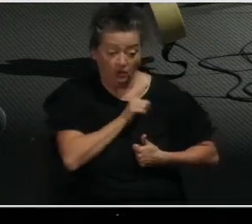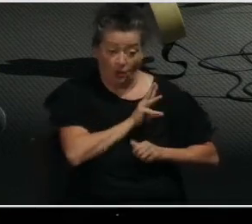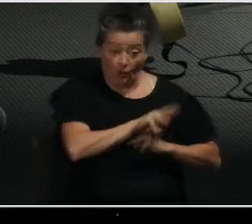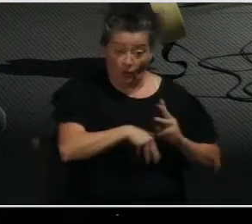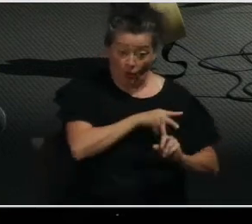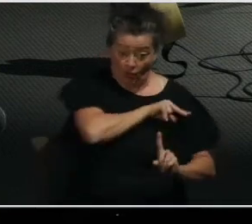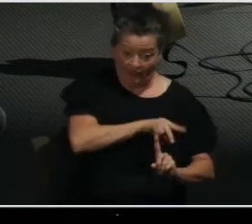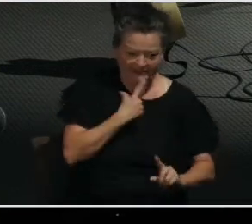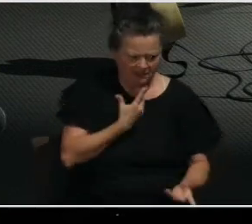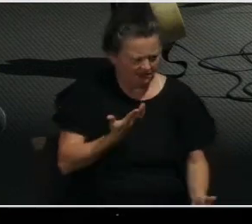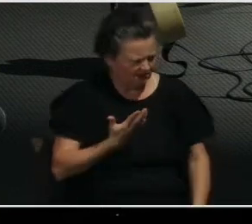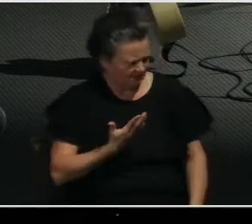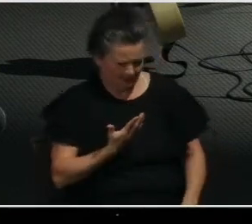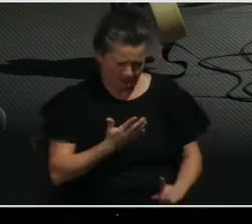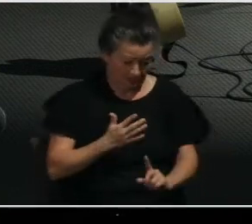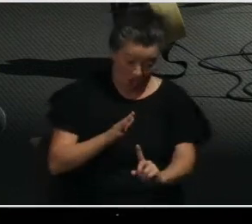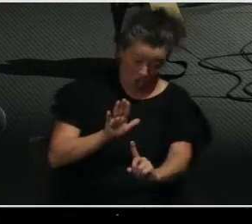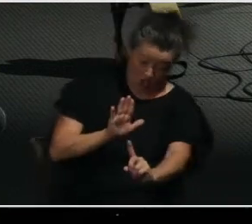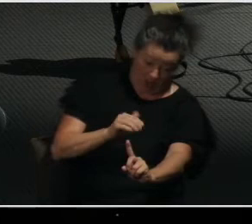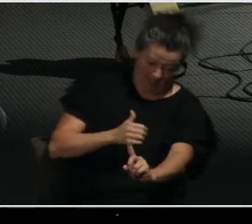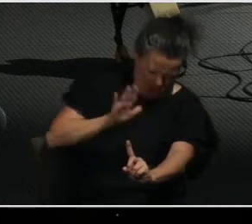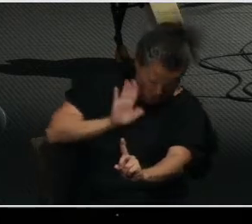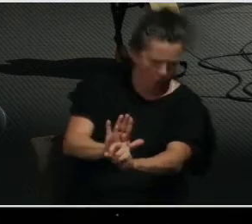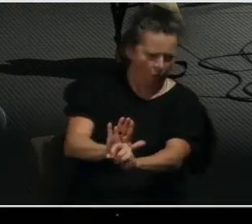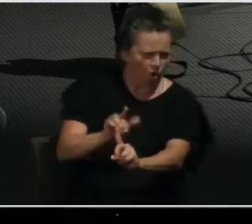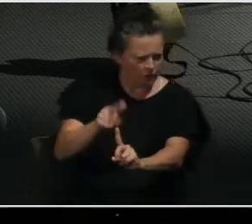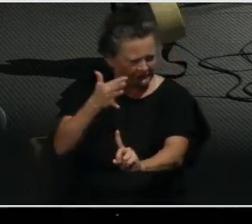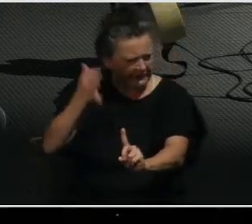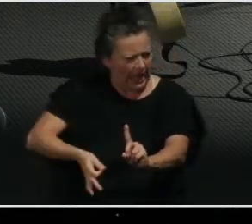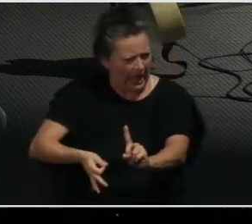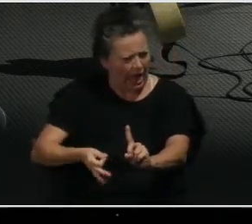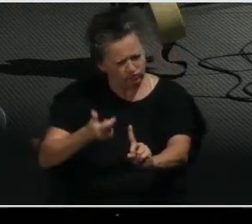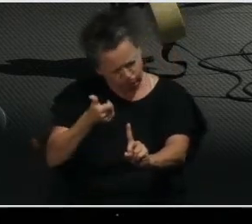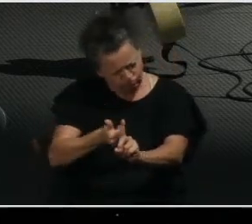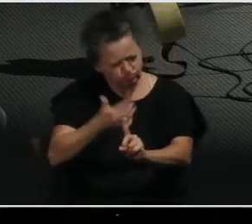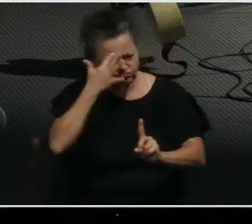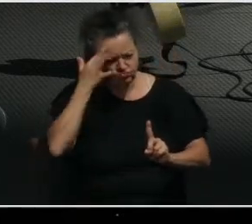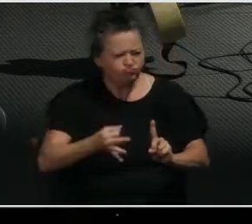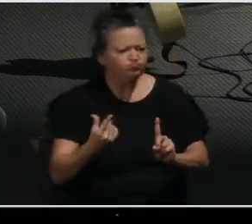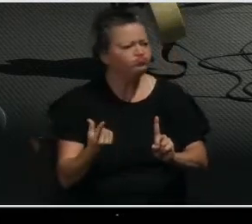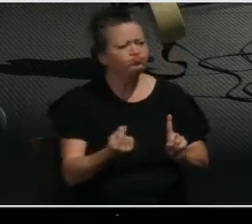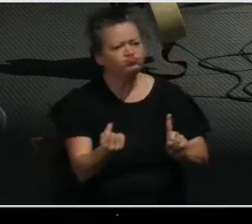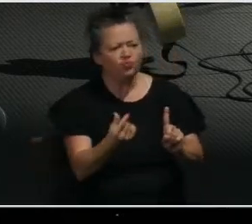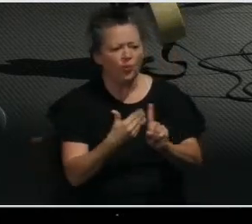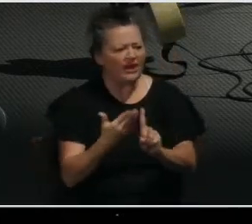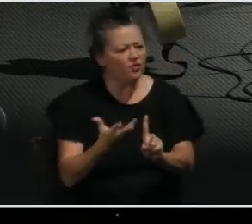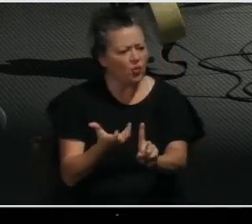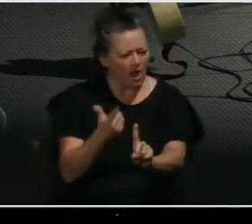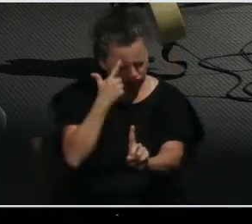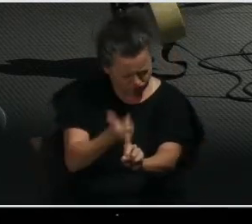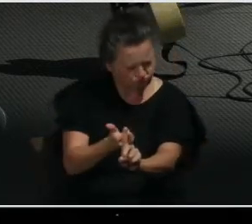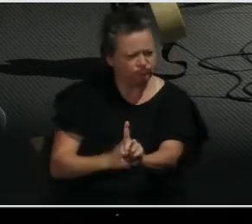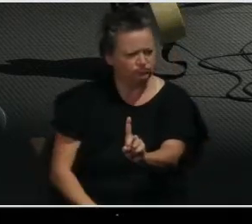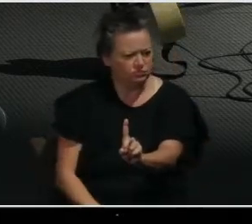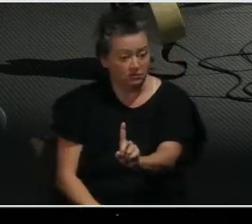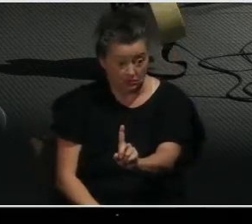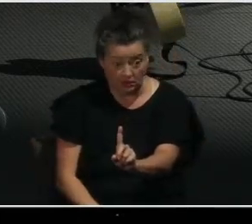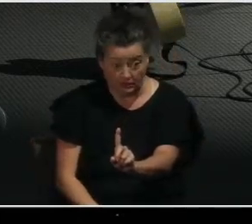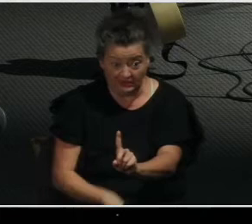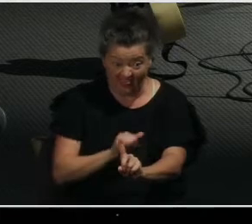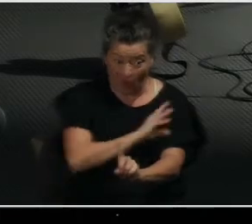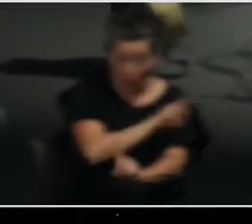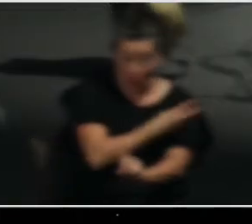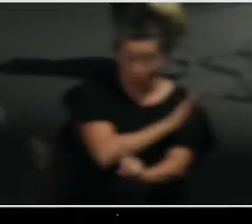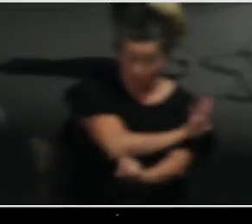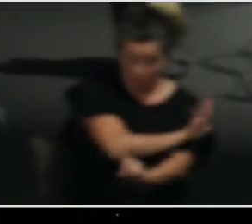life. It's your life. You do with it what you want. And so many people take their lives and seek